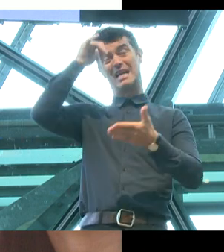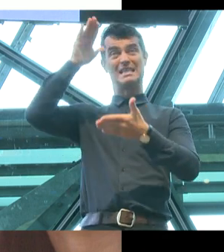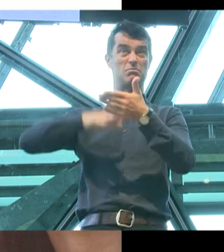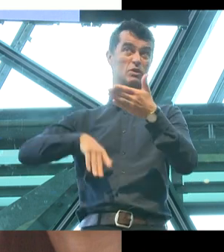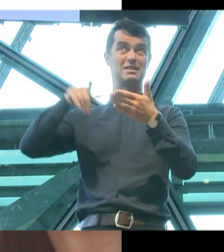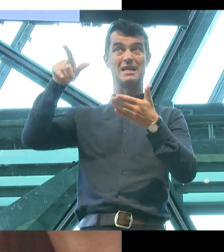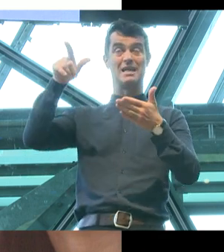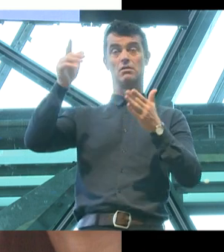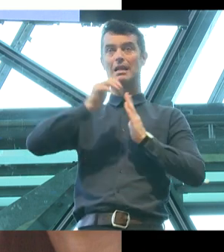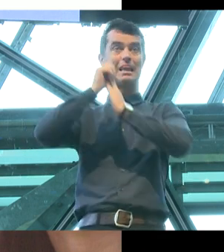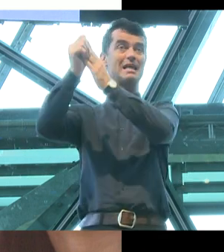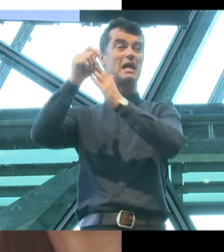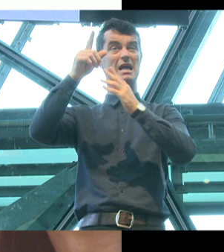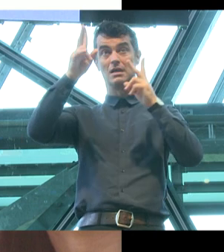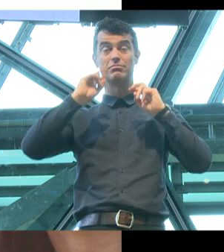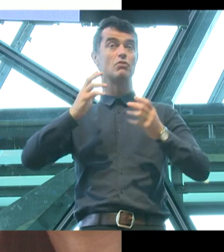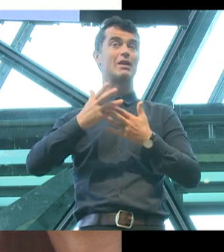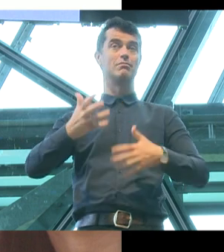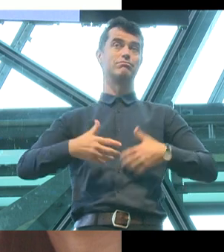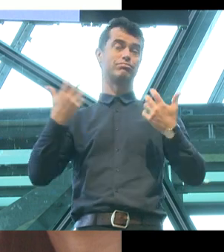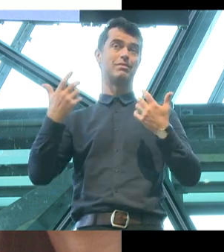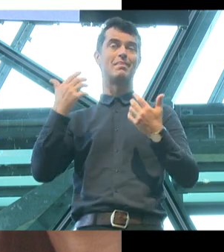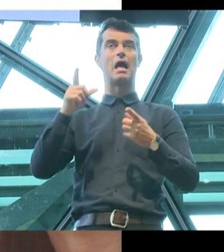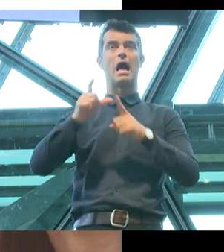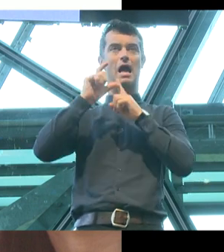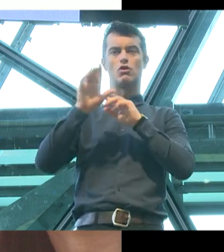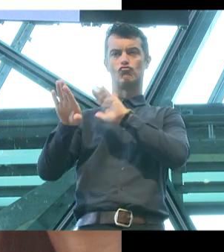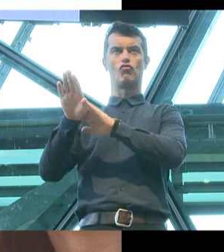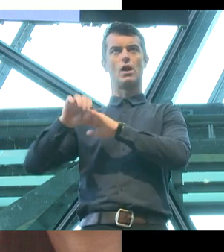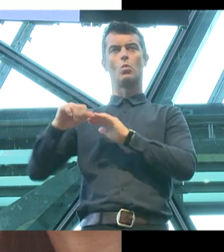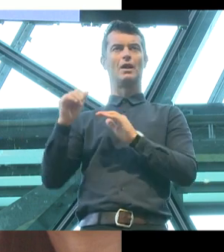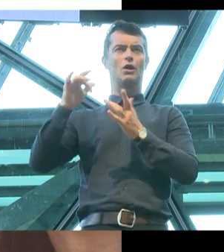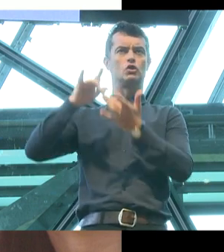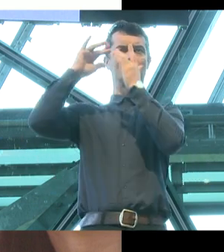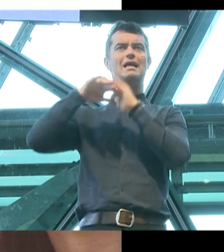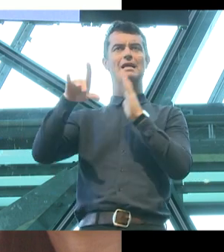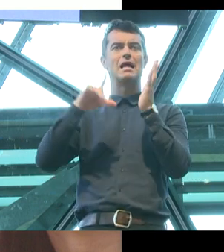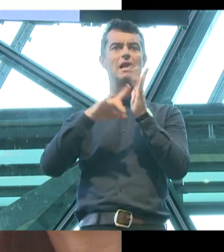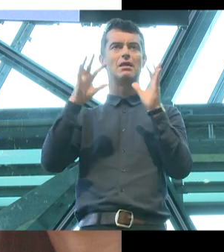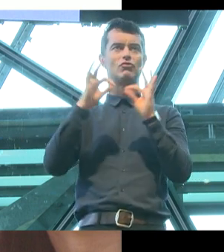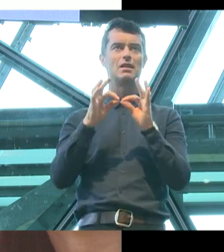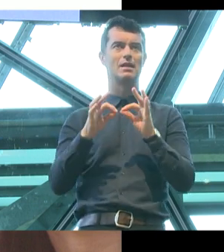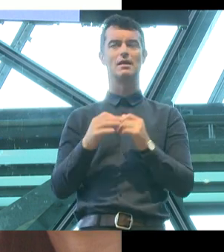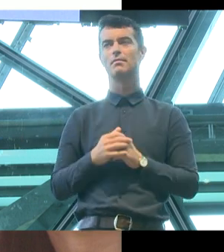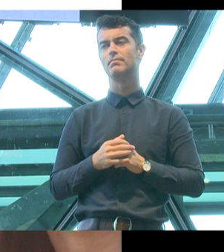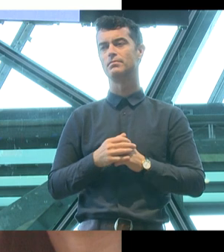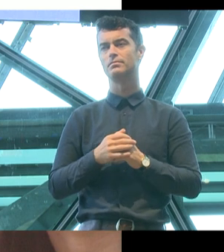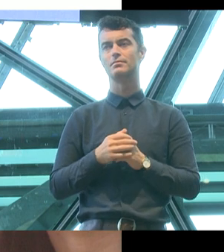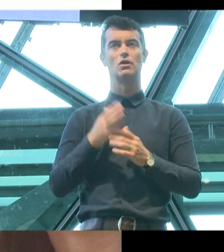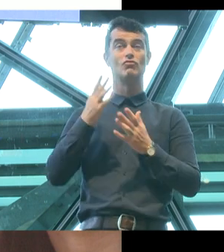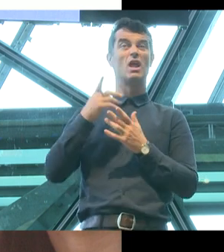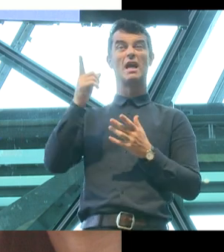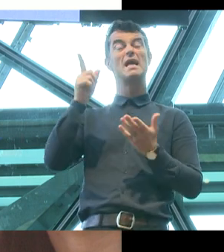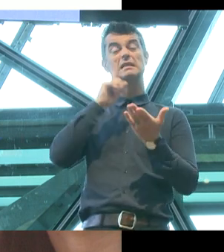And his findings infuriated the hard-right conservatives in the Liberal Party who were against all of us and safe schools.